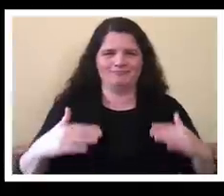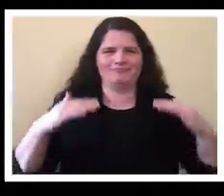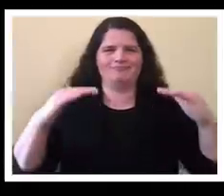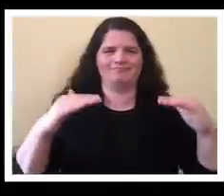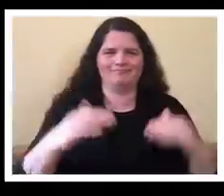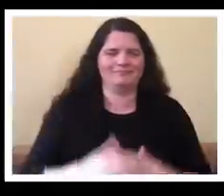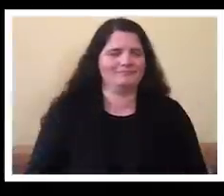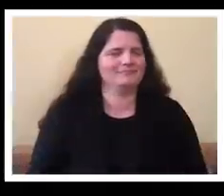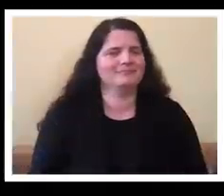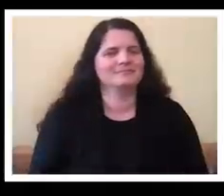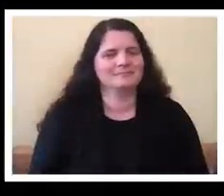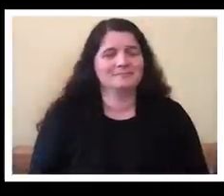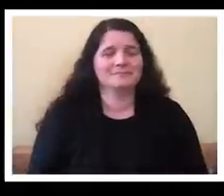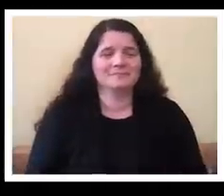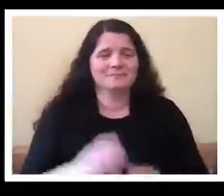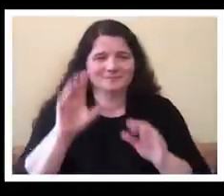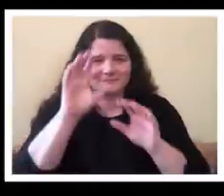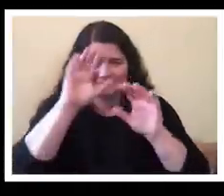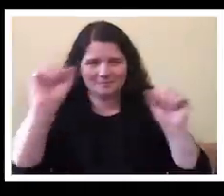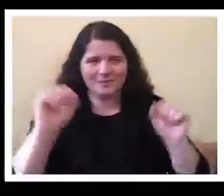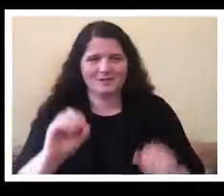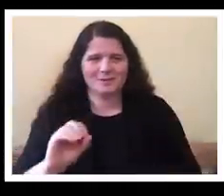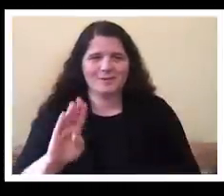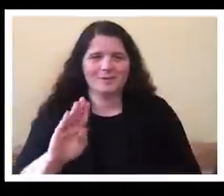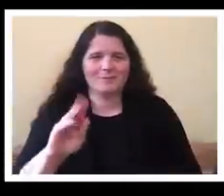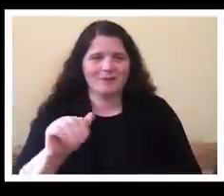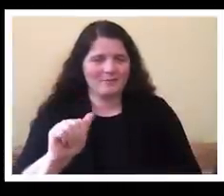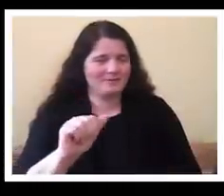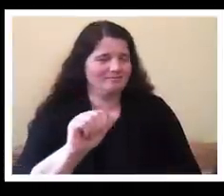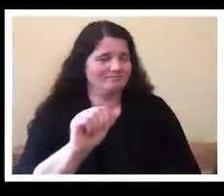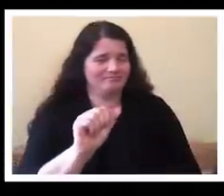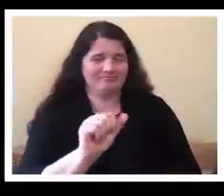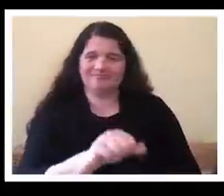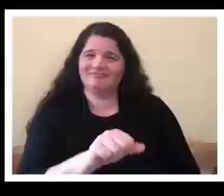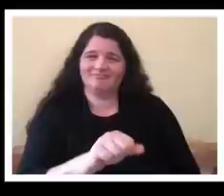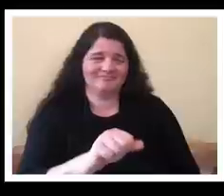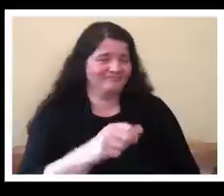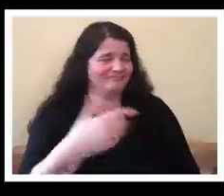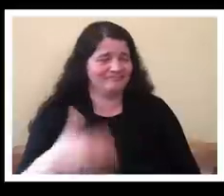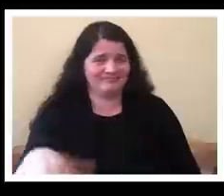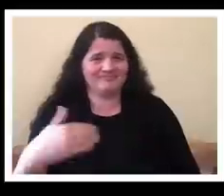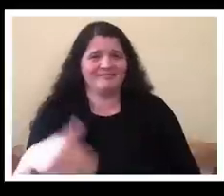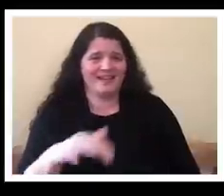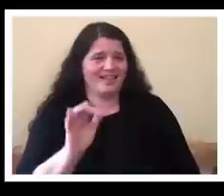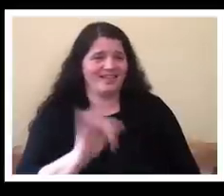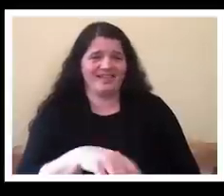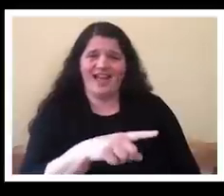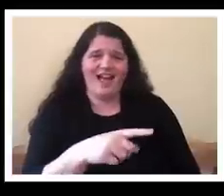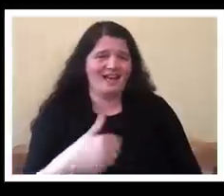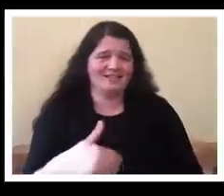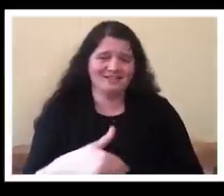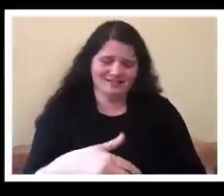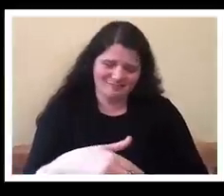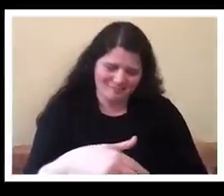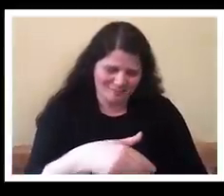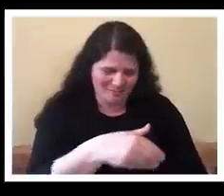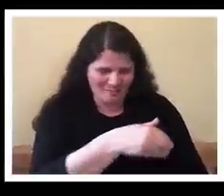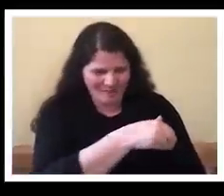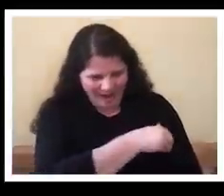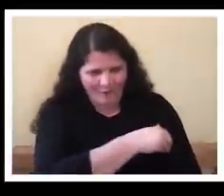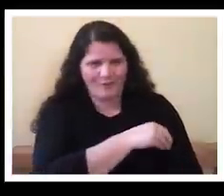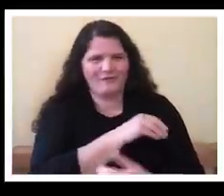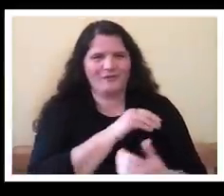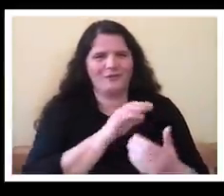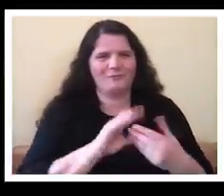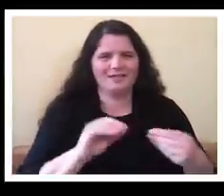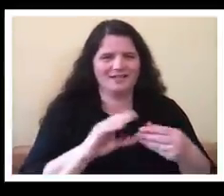Yeah, that is as powerful a lesson as I took from it. And, you know, as